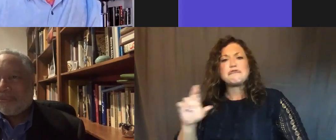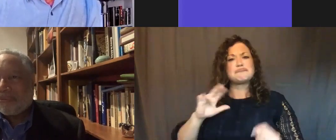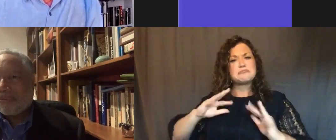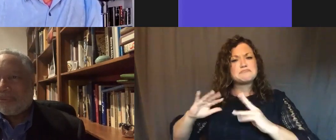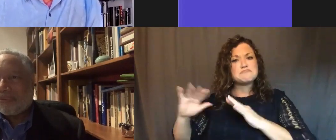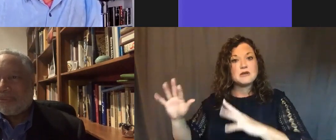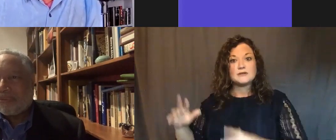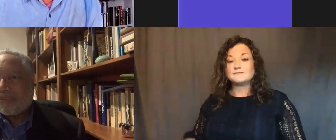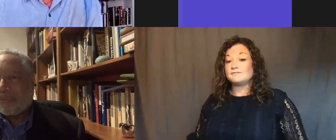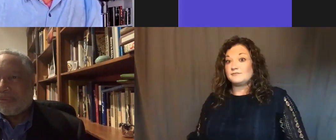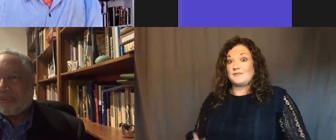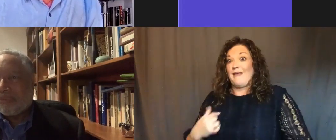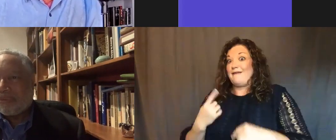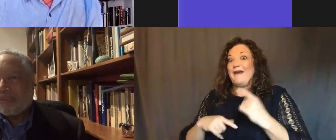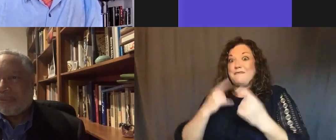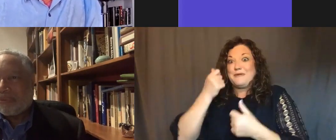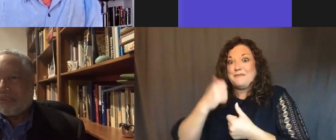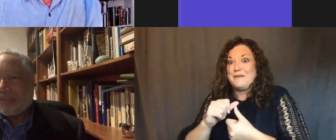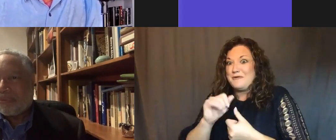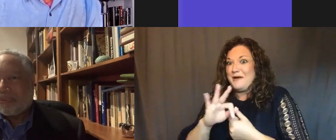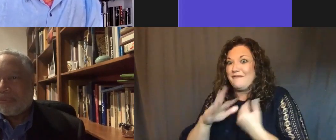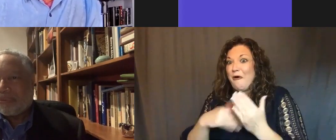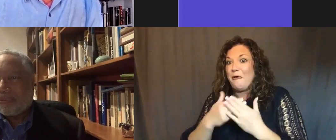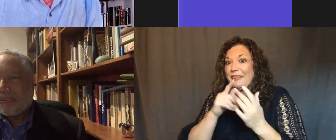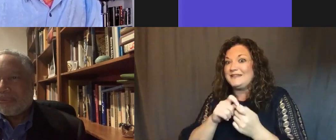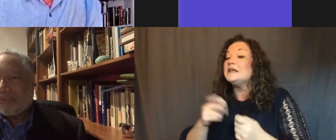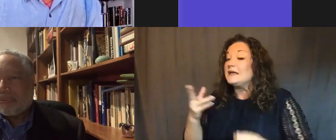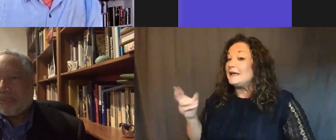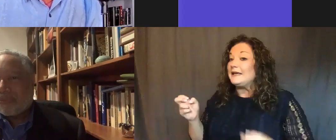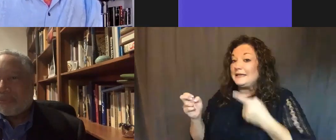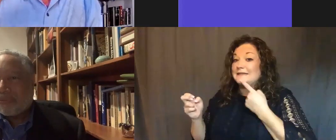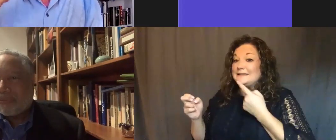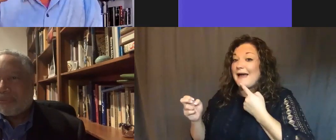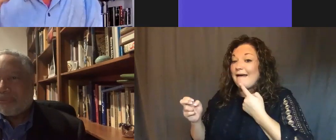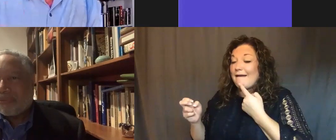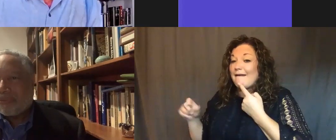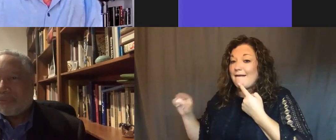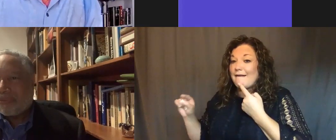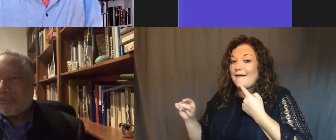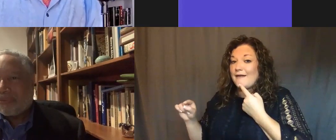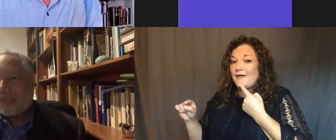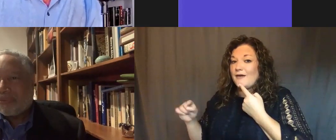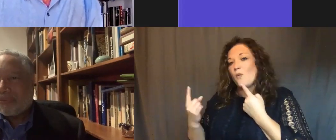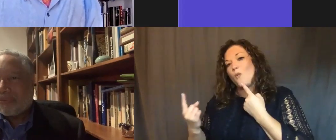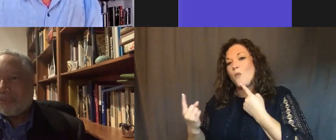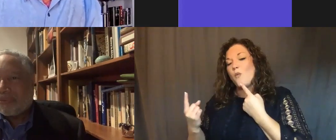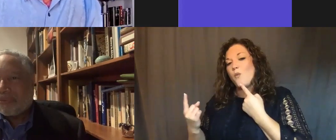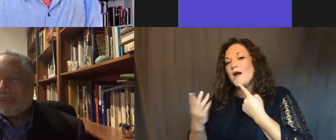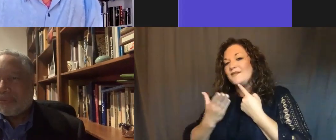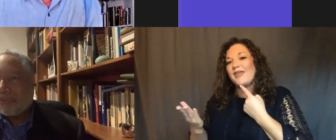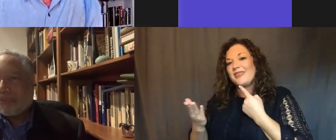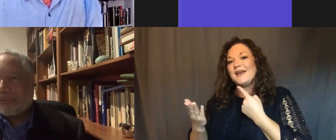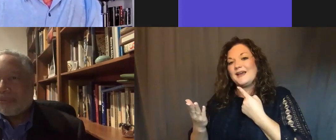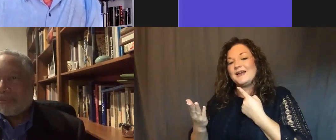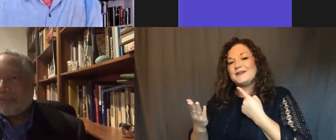I can't even remember whether I had the detail in there. He claimed that one of the impetus forces that got him